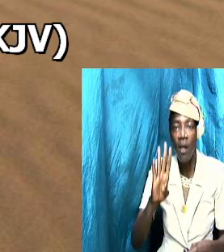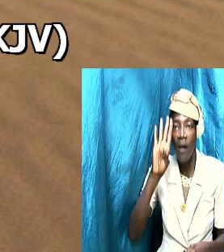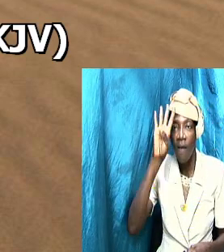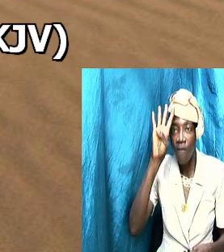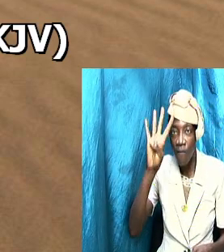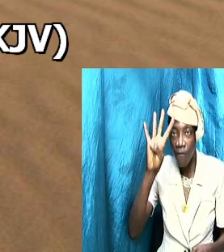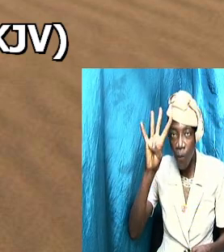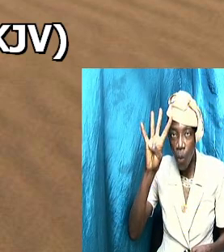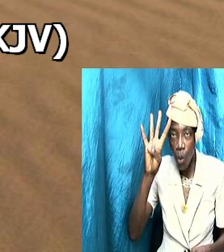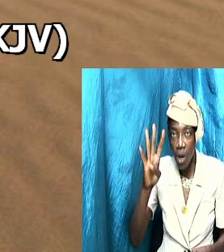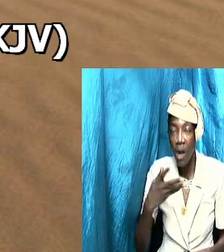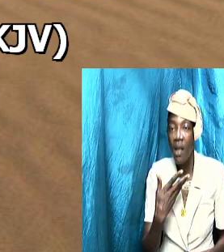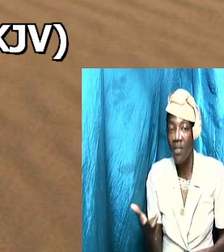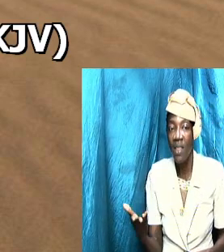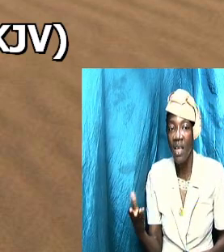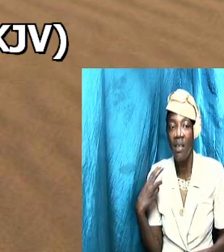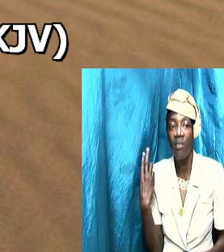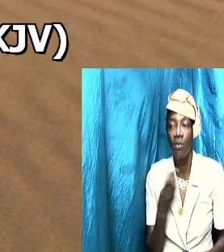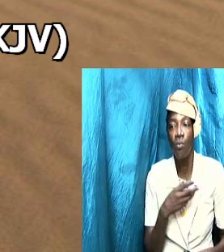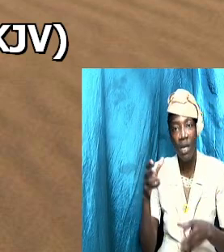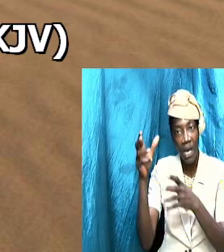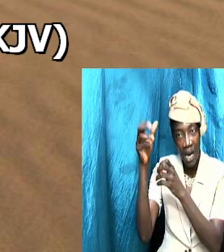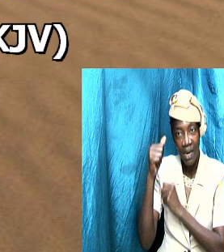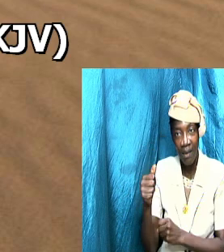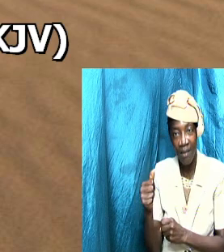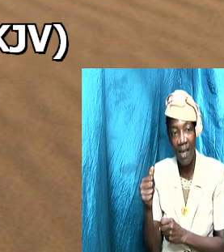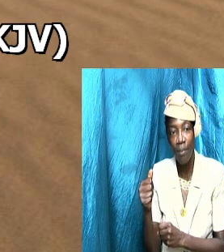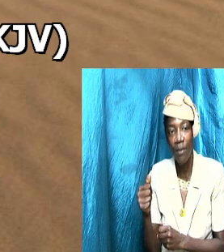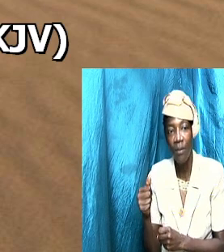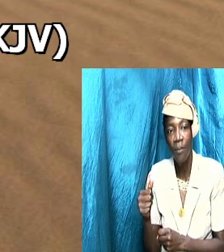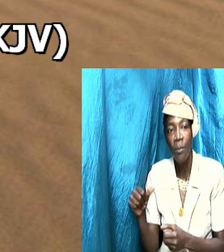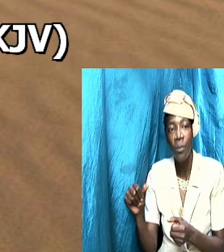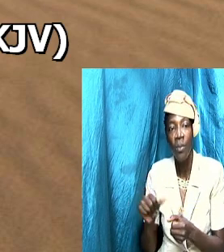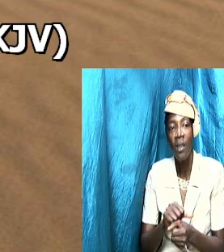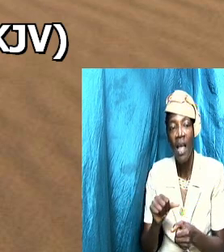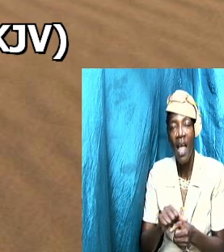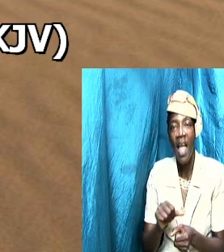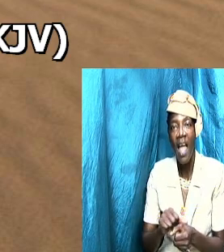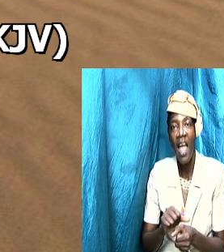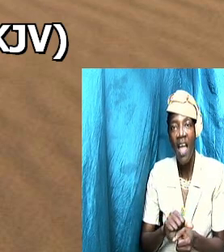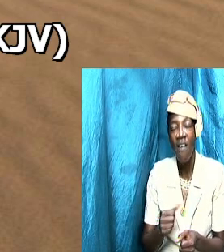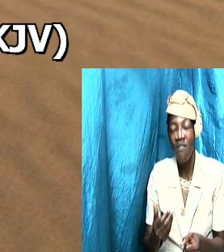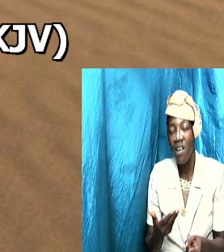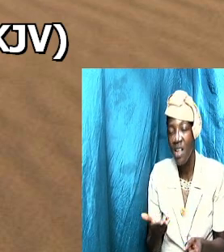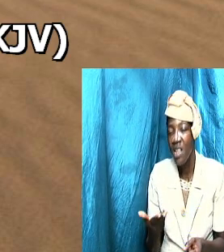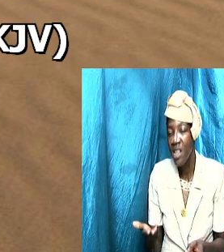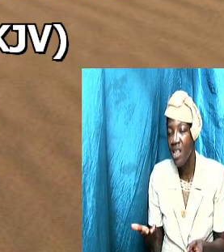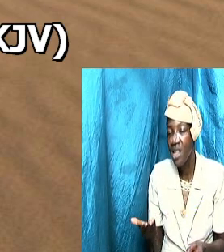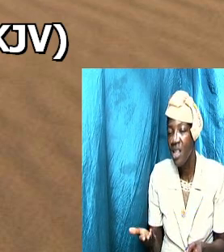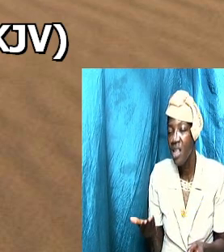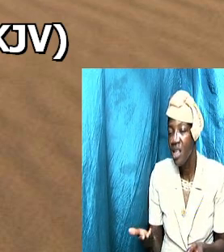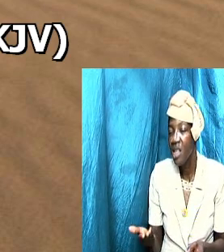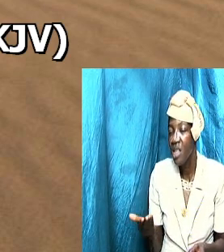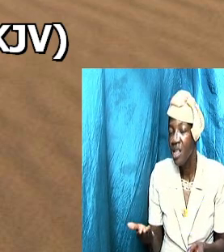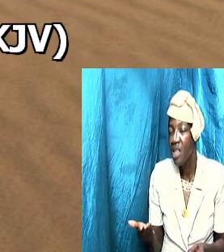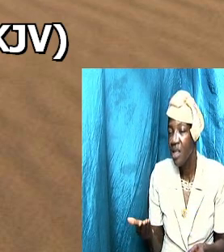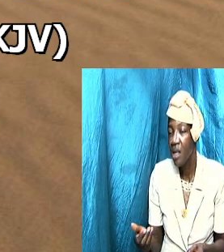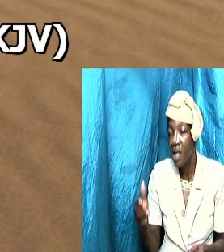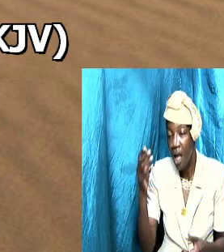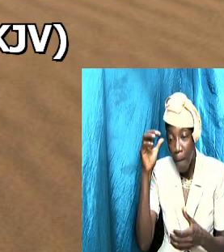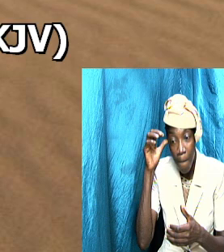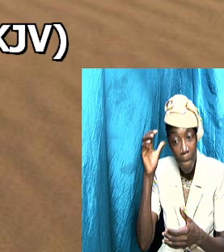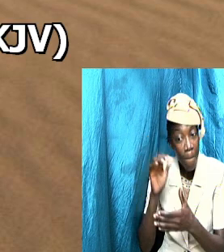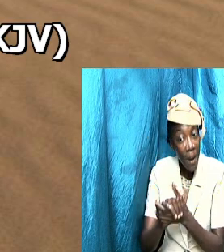accept and I want every married couple to understand that there are four things yes every